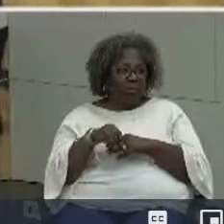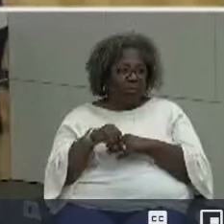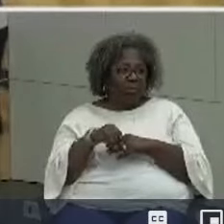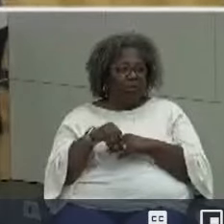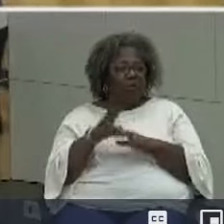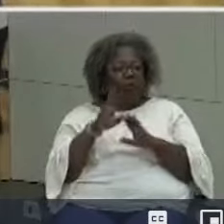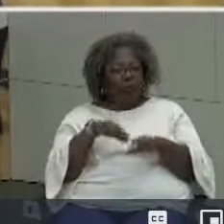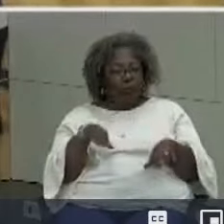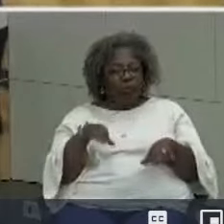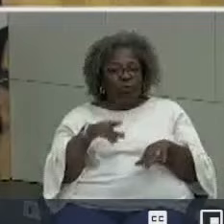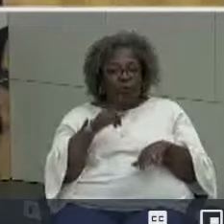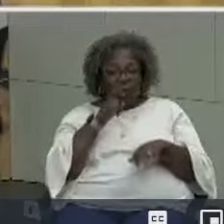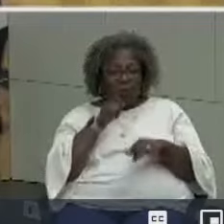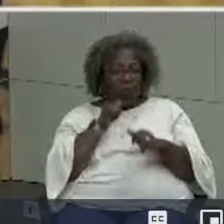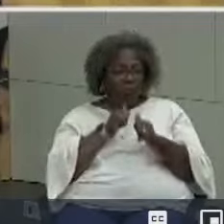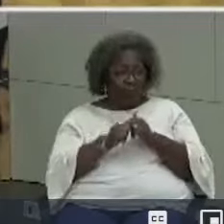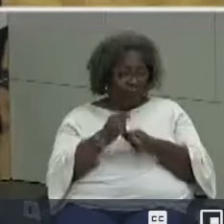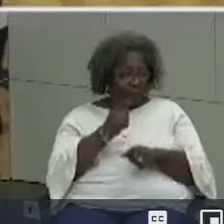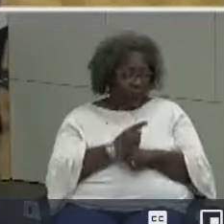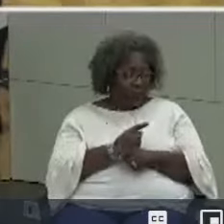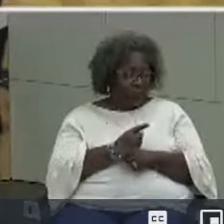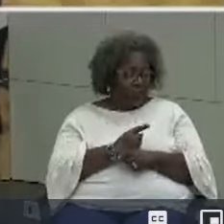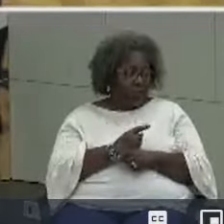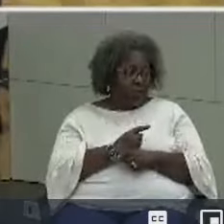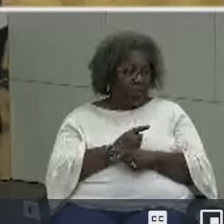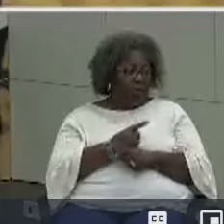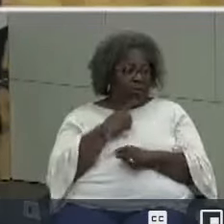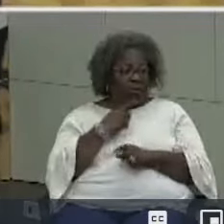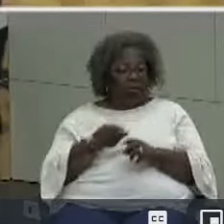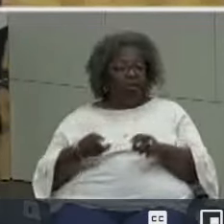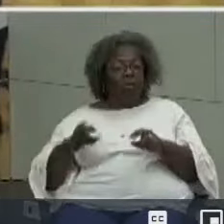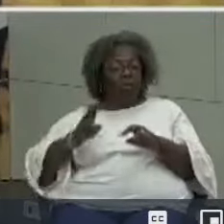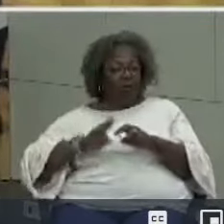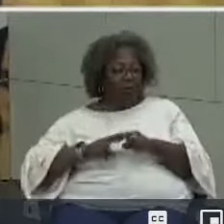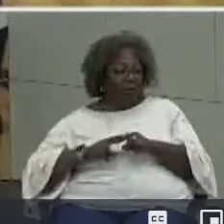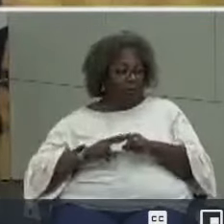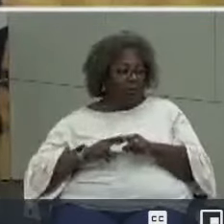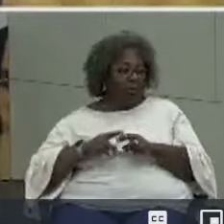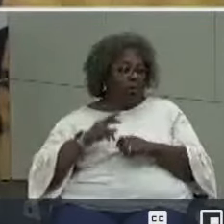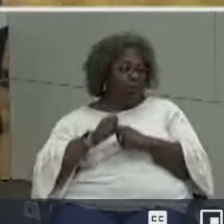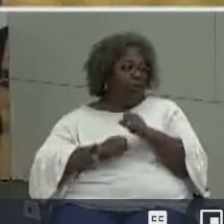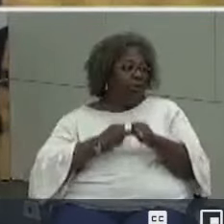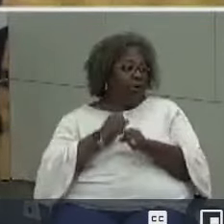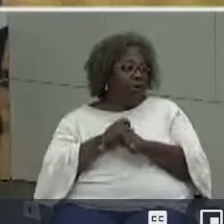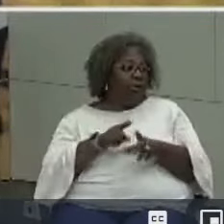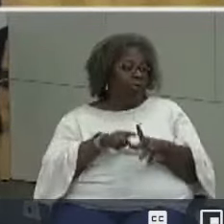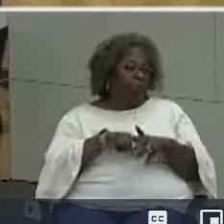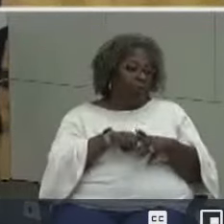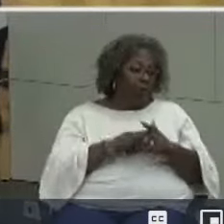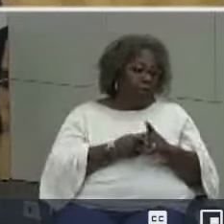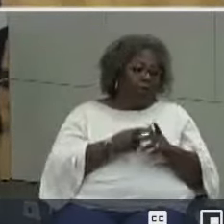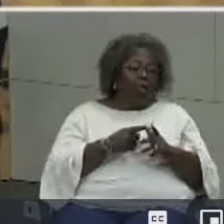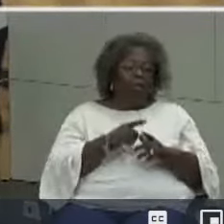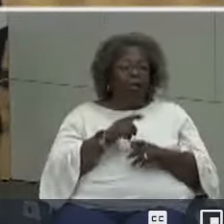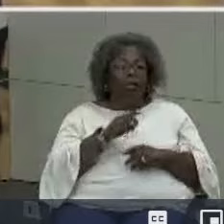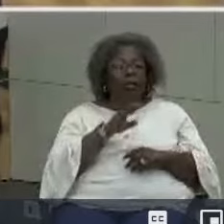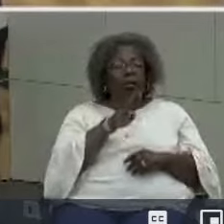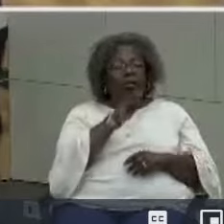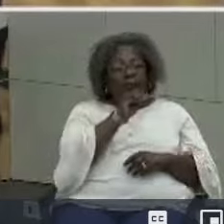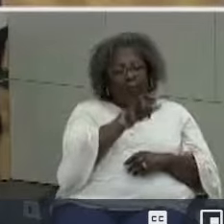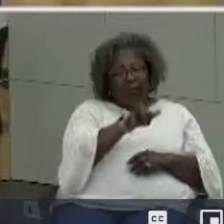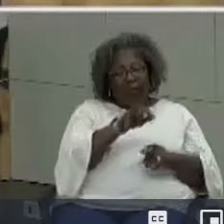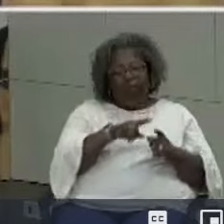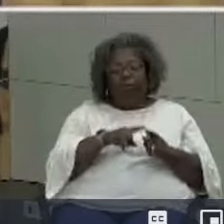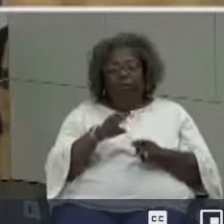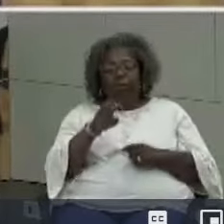children who tested is that right so so we're seeing an increase over the year from beginning of year to end of year which shows for